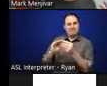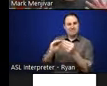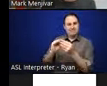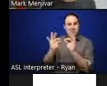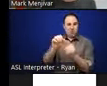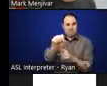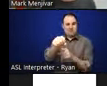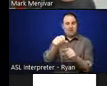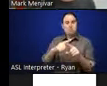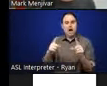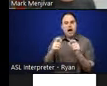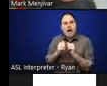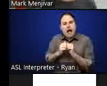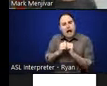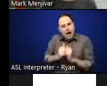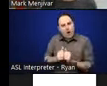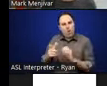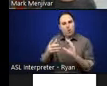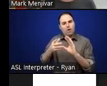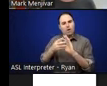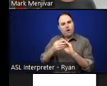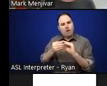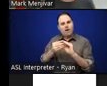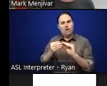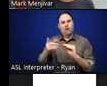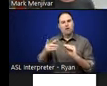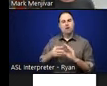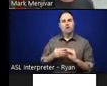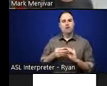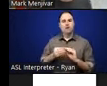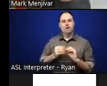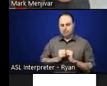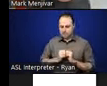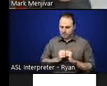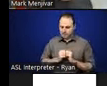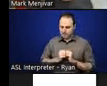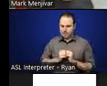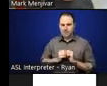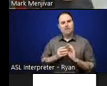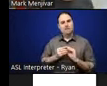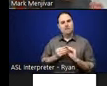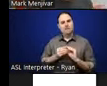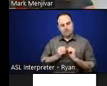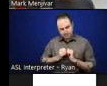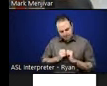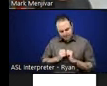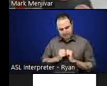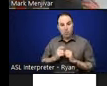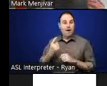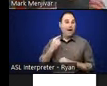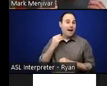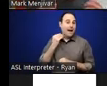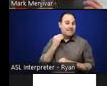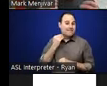part of it was how they were saying it, right? It was the pauses. It was the accents. It was the stutters, the